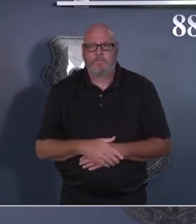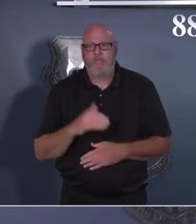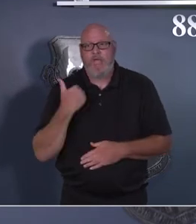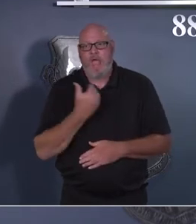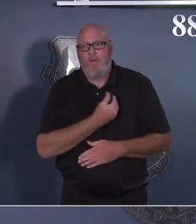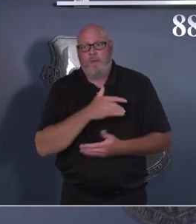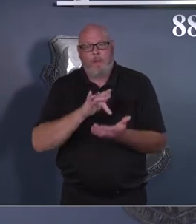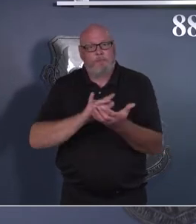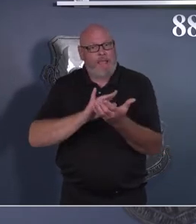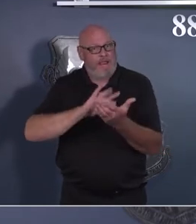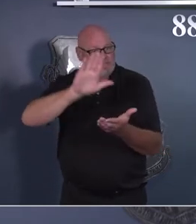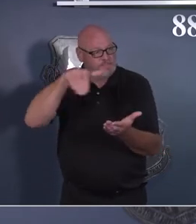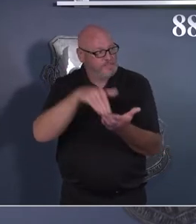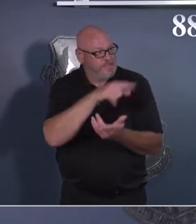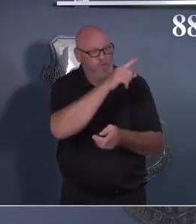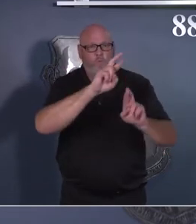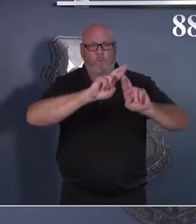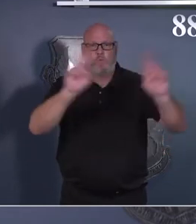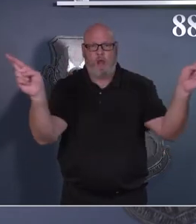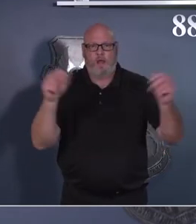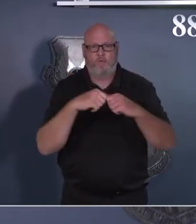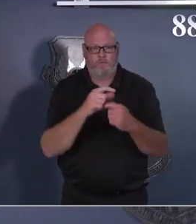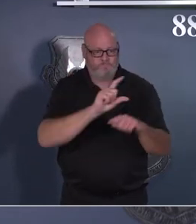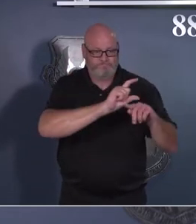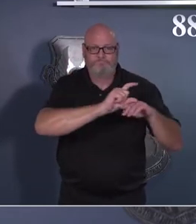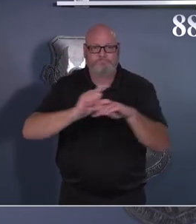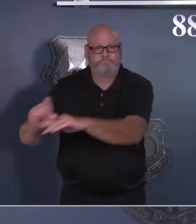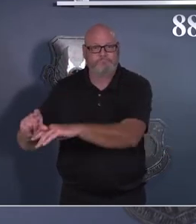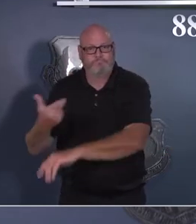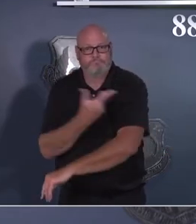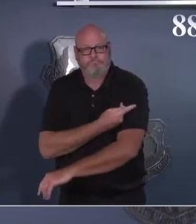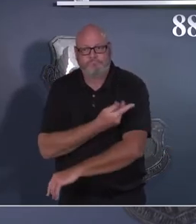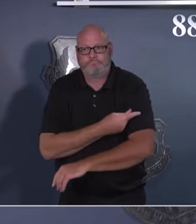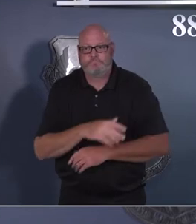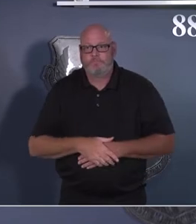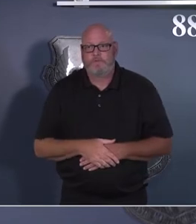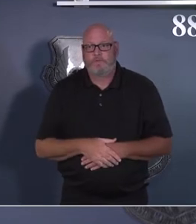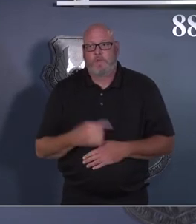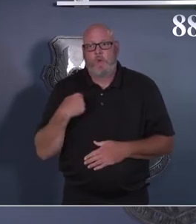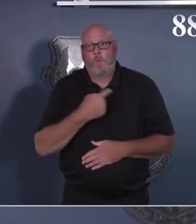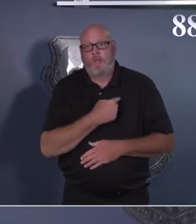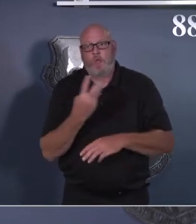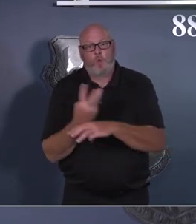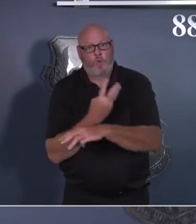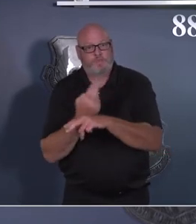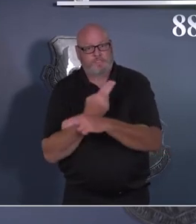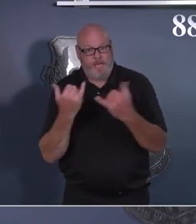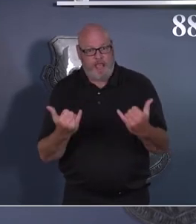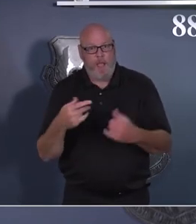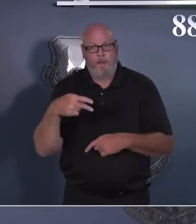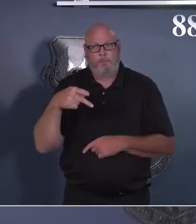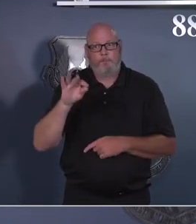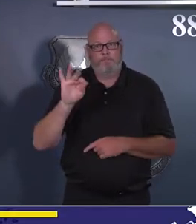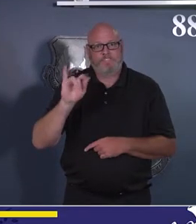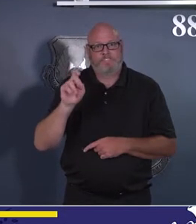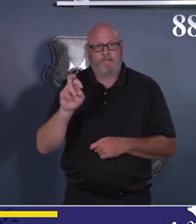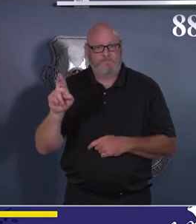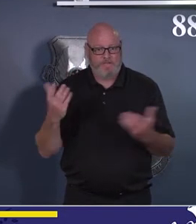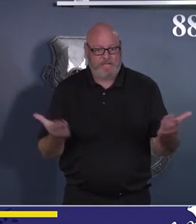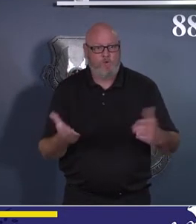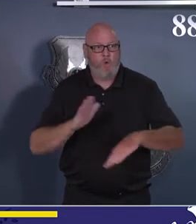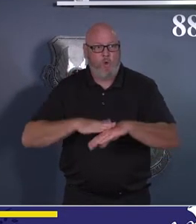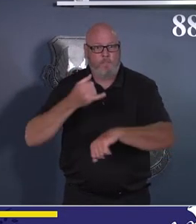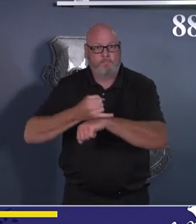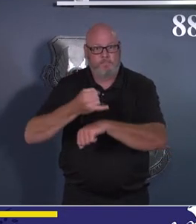provide you with the Pfizer vaccine series, which is currently the form of the vaccine that we're providing, and you can schedule your vaccine